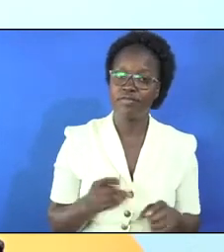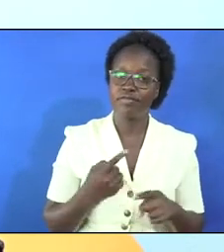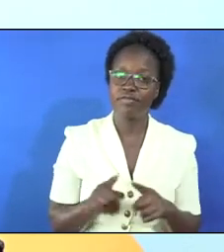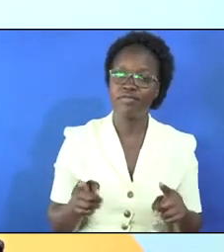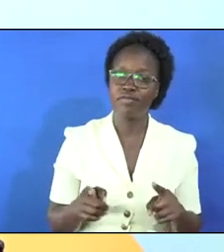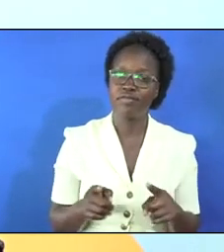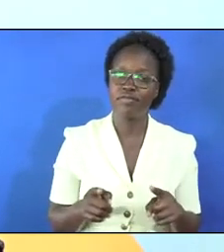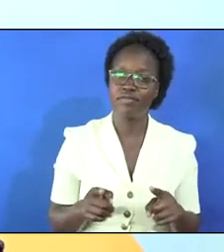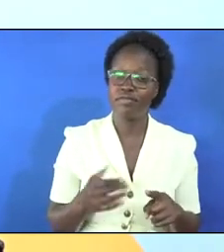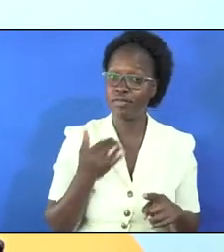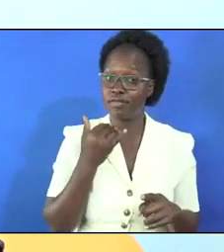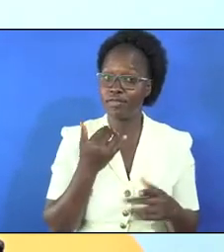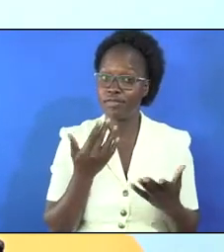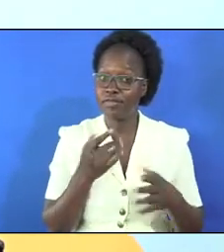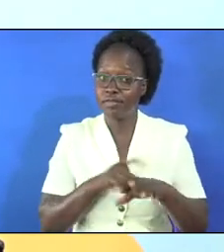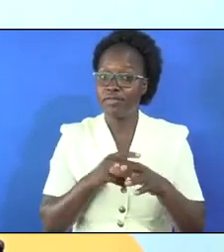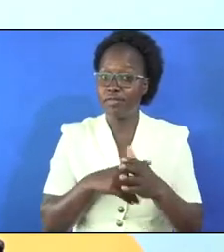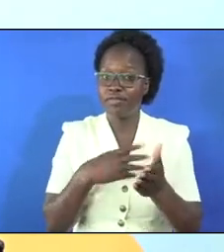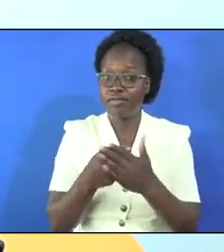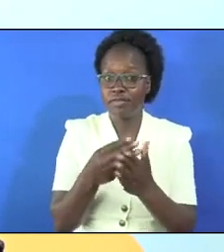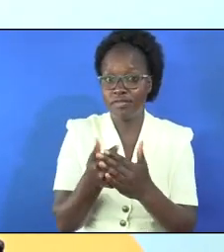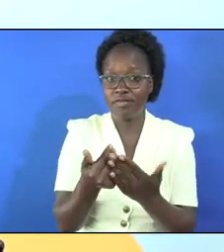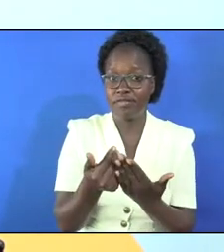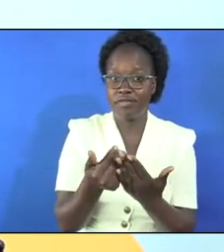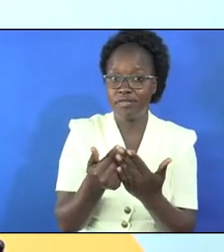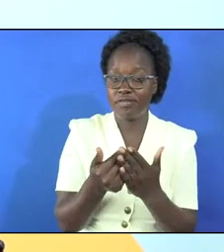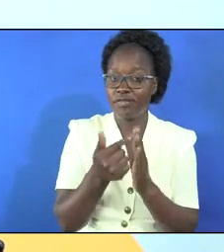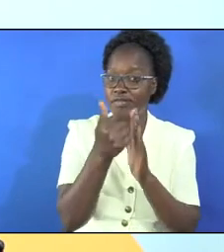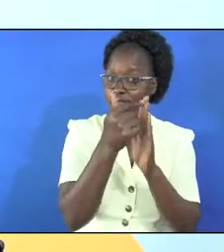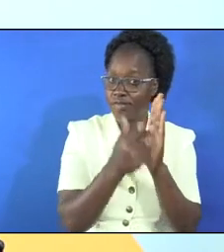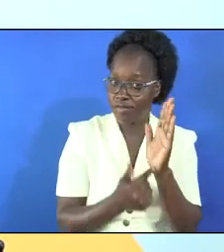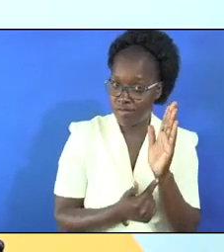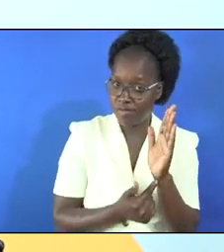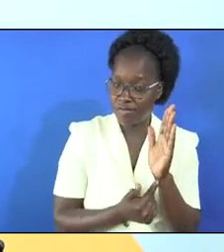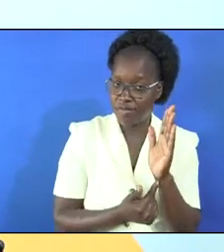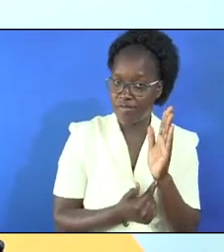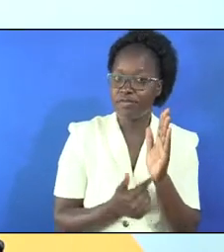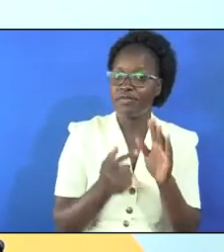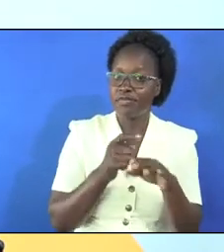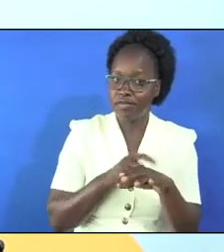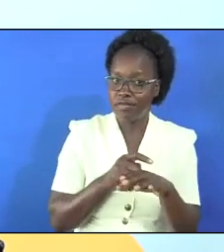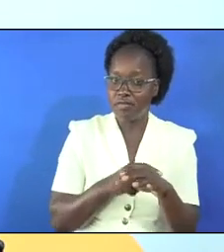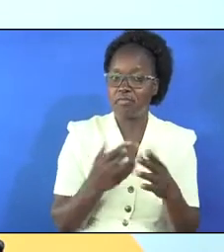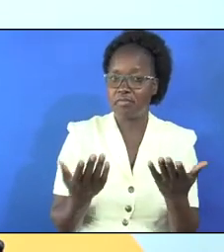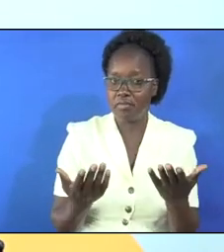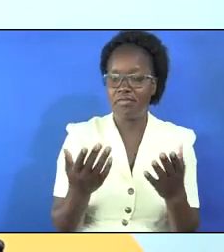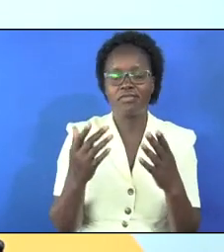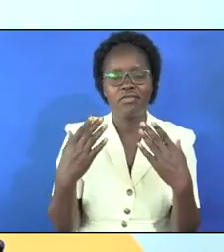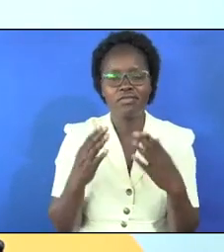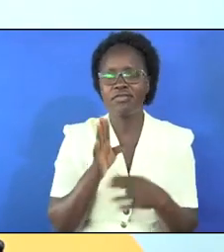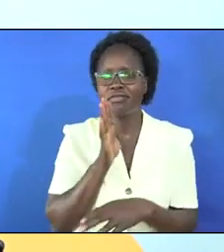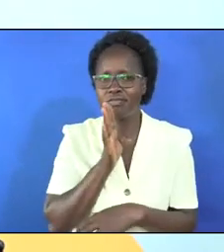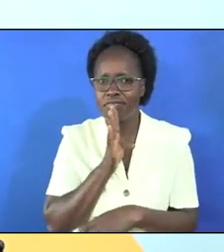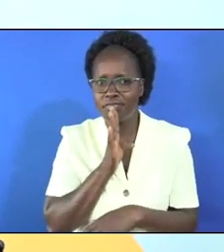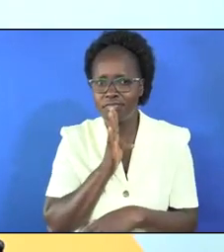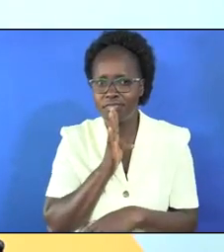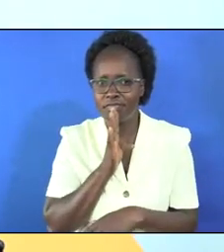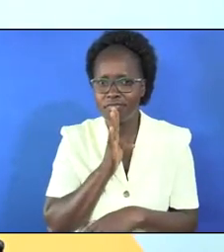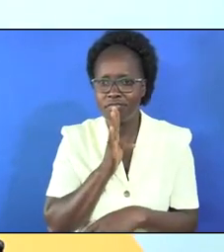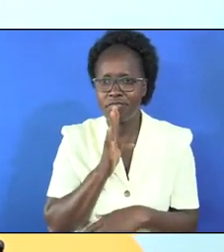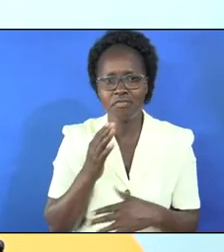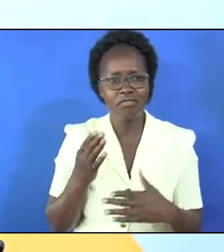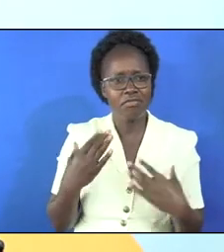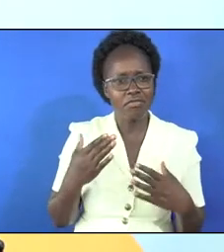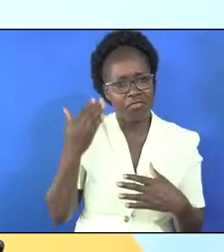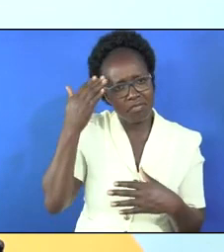but with the era where money is up in is an issue an era where people borrow money from people they